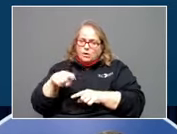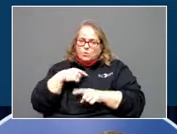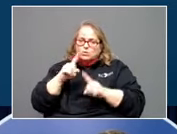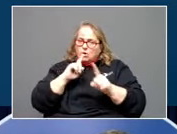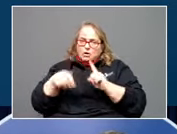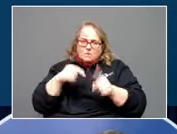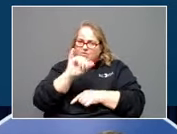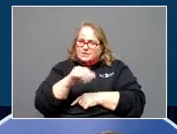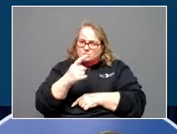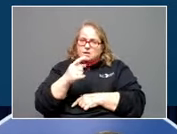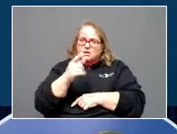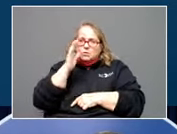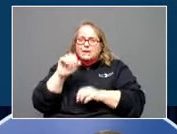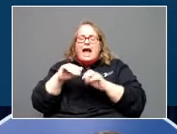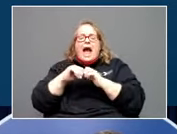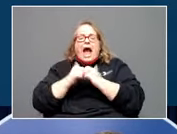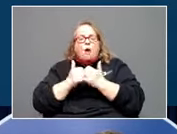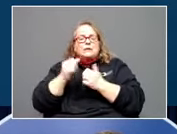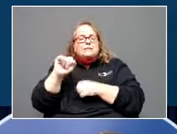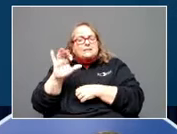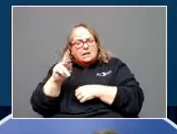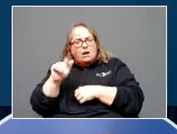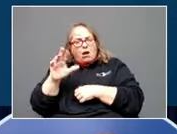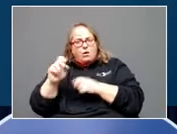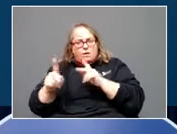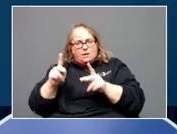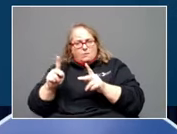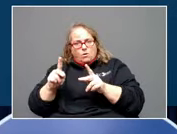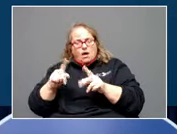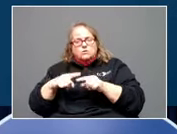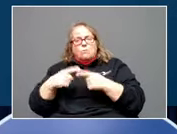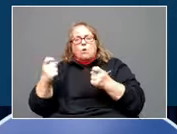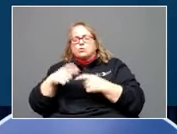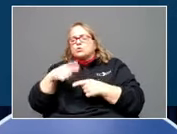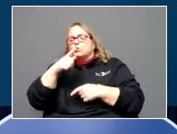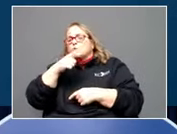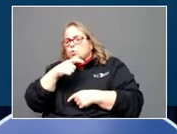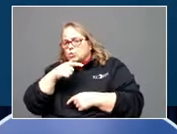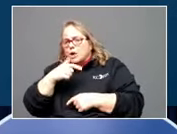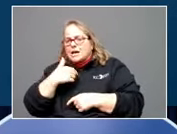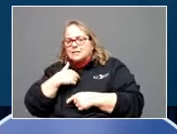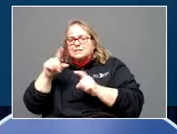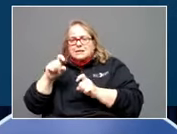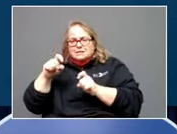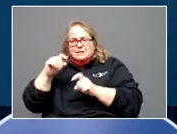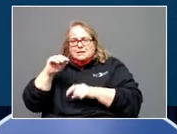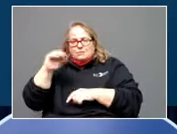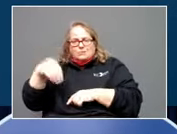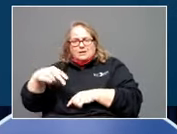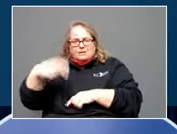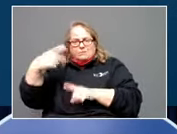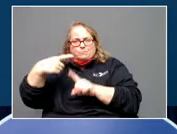one. It's going to be how sick are people as opposed to who has tested positive. Also saw a little bit of